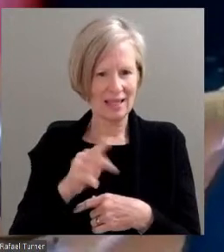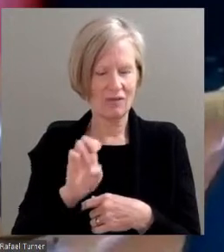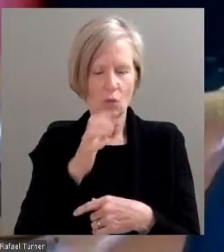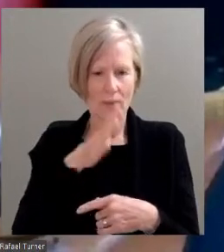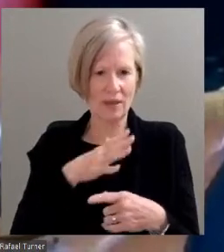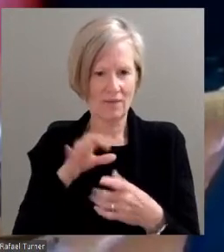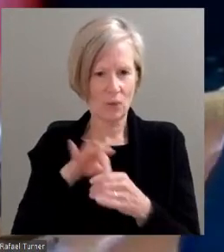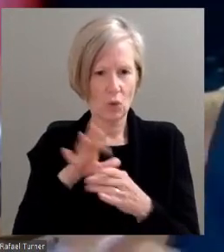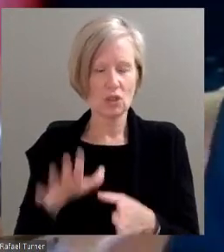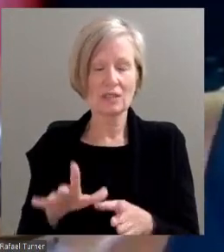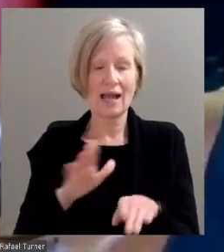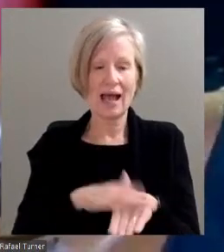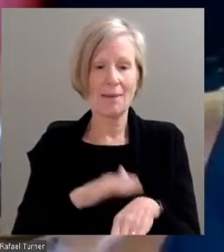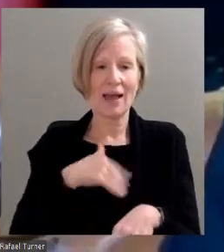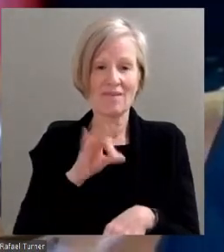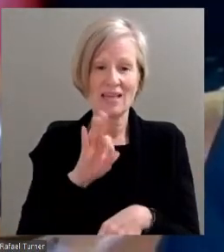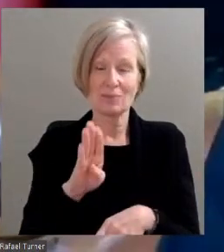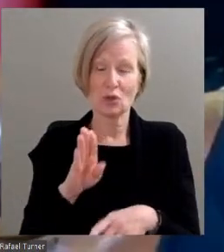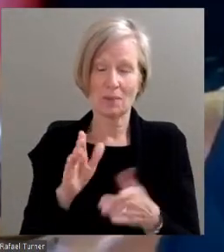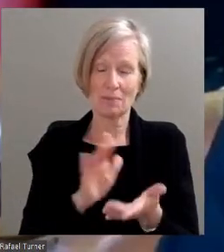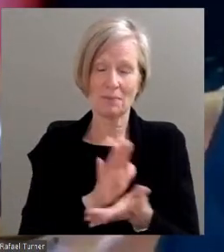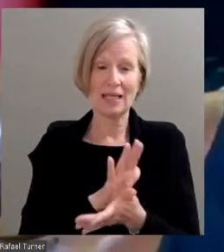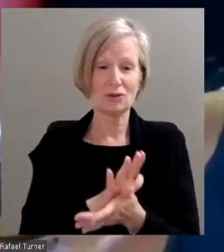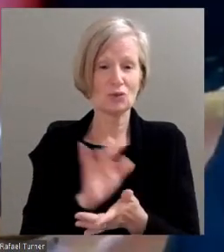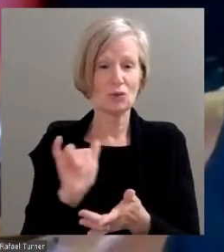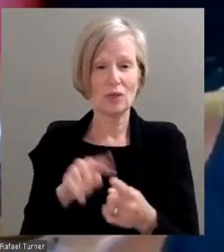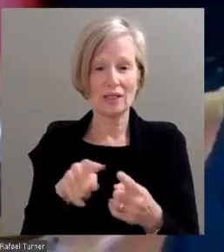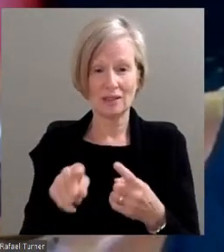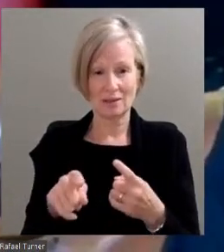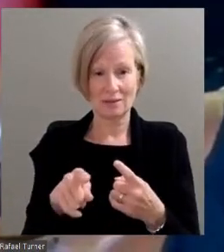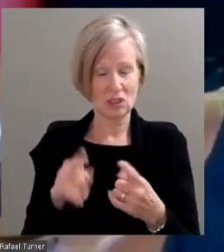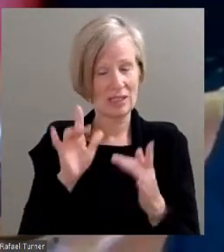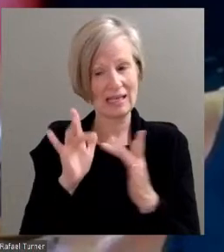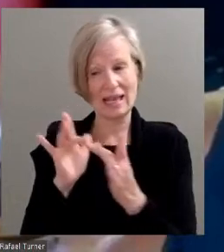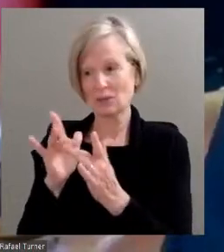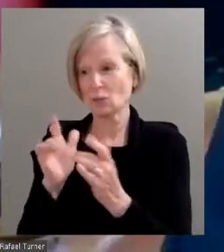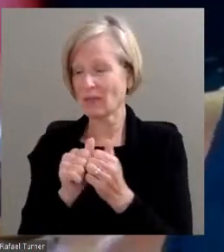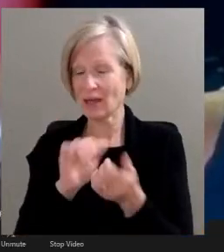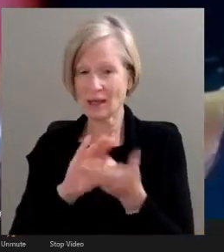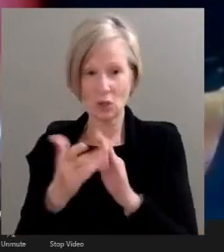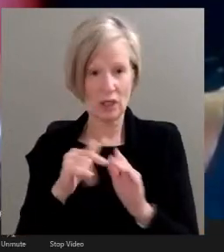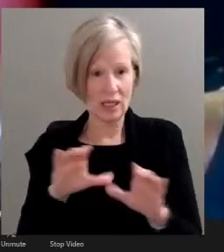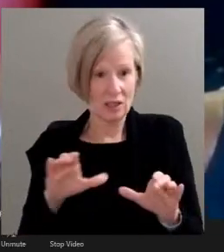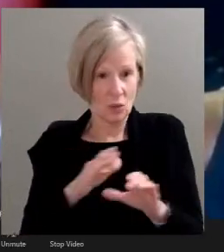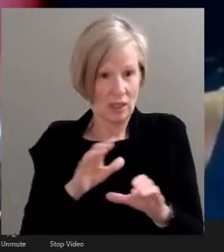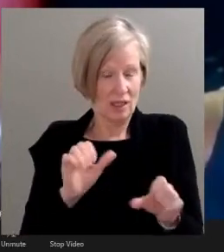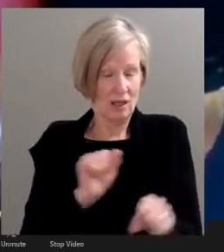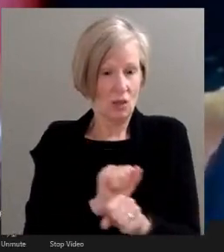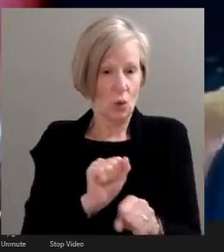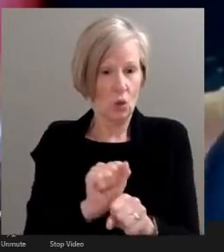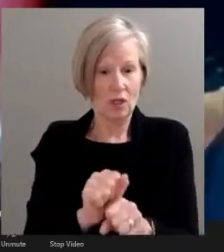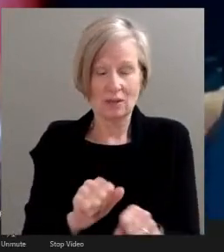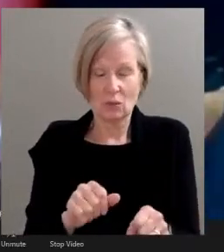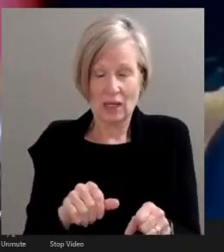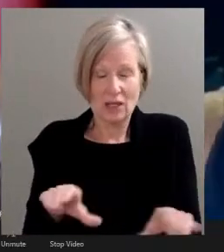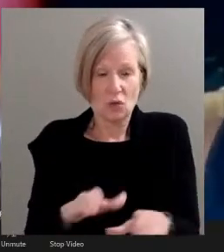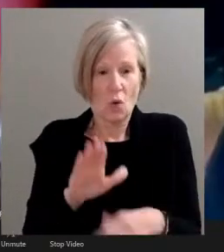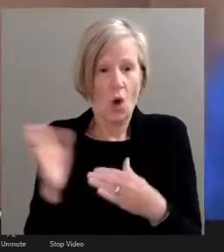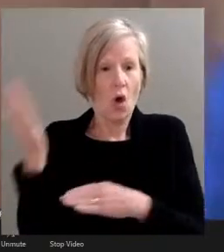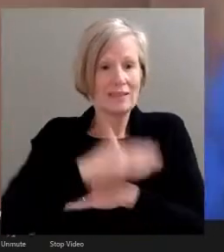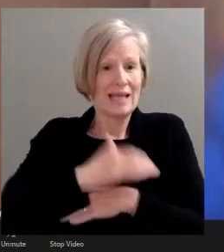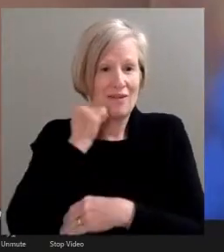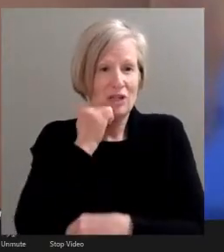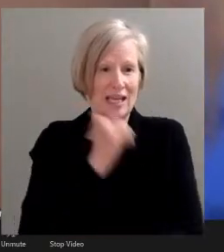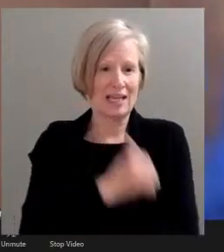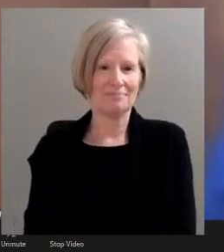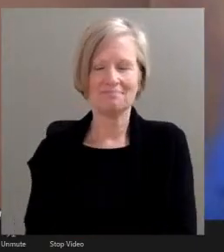Facebook page as well. So just staying connected with the community and that, you know, that community work is what I do all day, every day. All right.